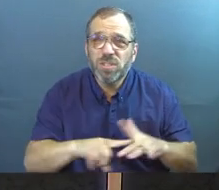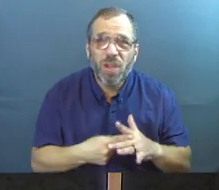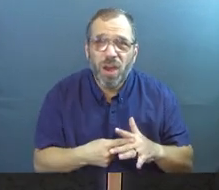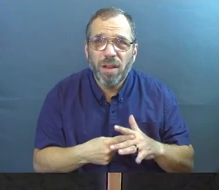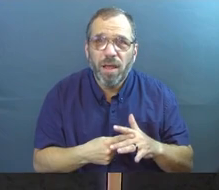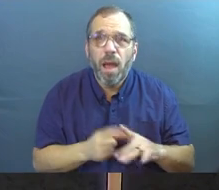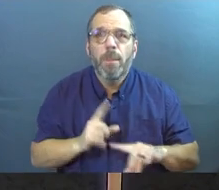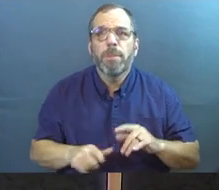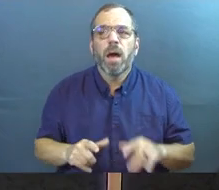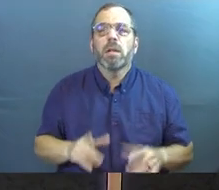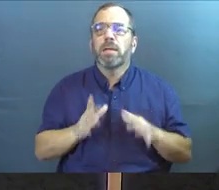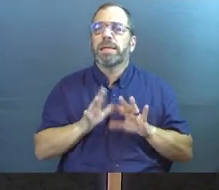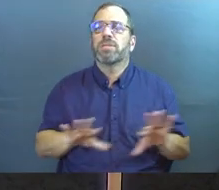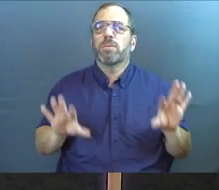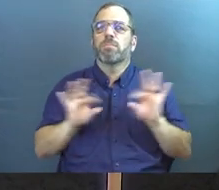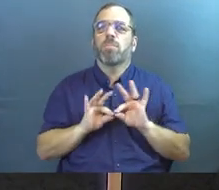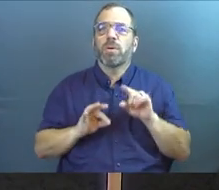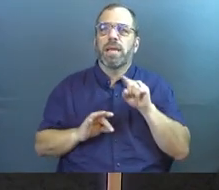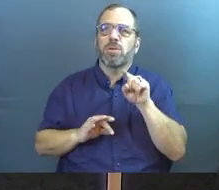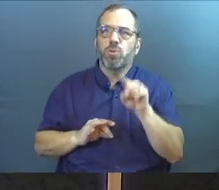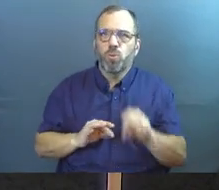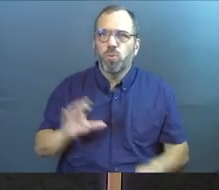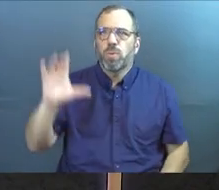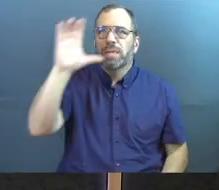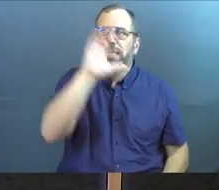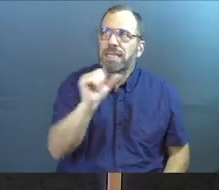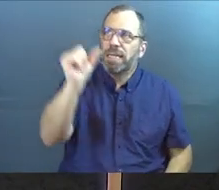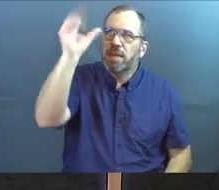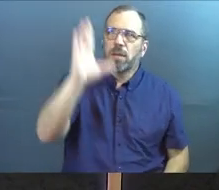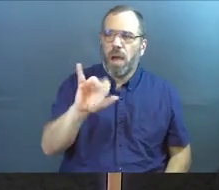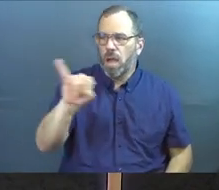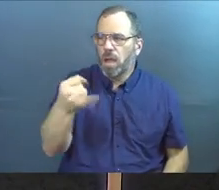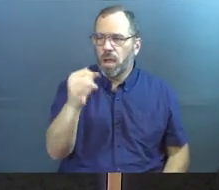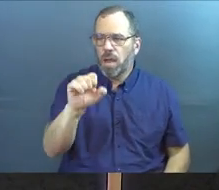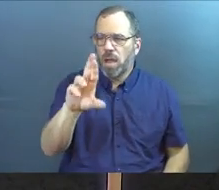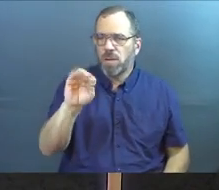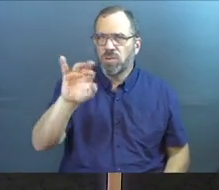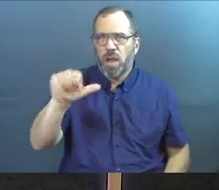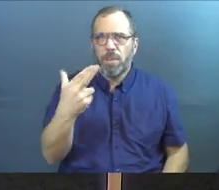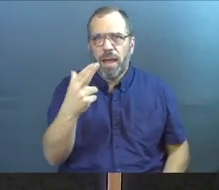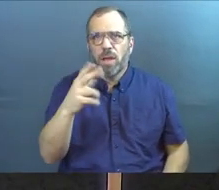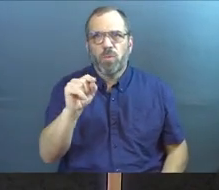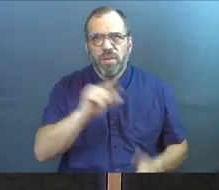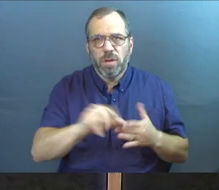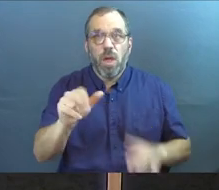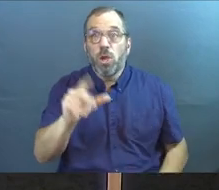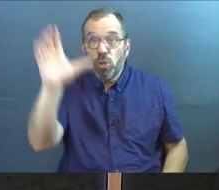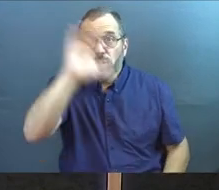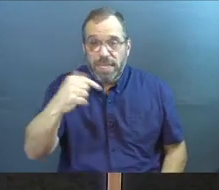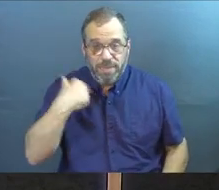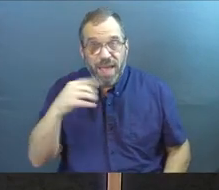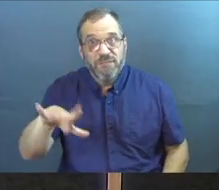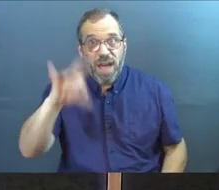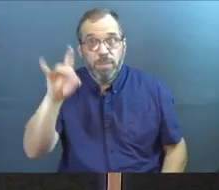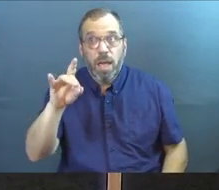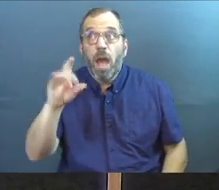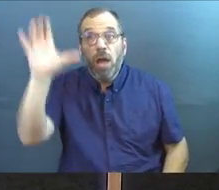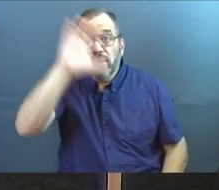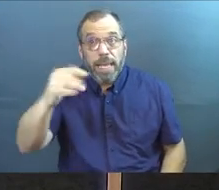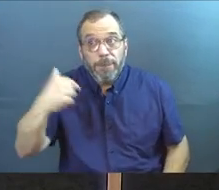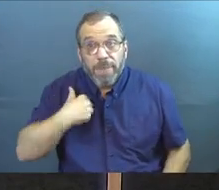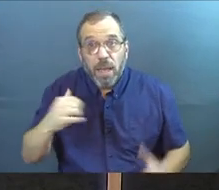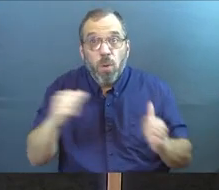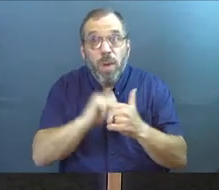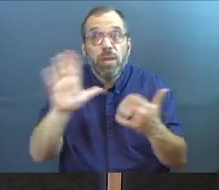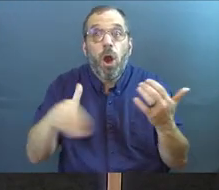But it's also essential that we seek God. Jeremiah 29, 13 says, You will seek me and find me when you seek